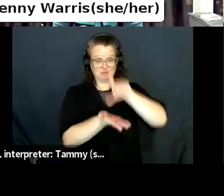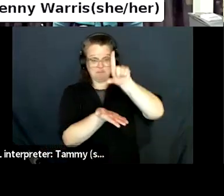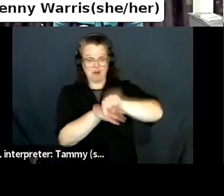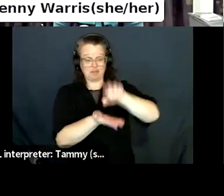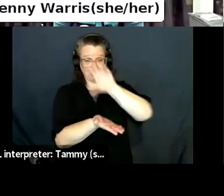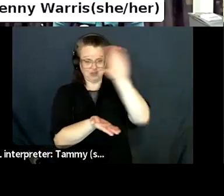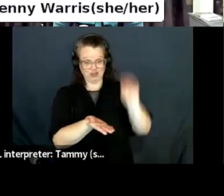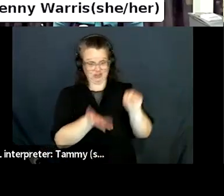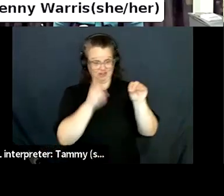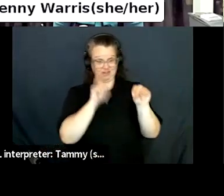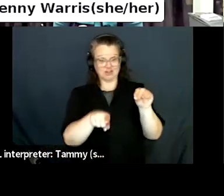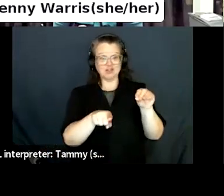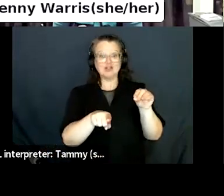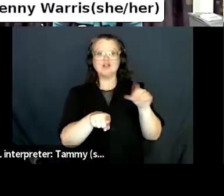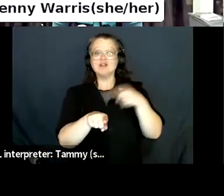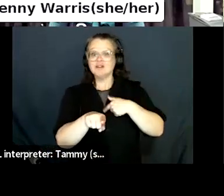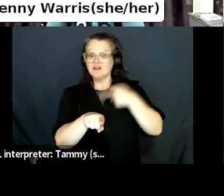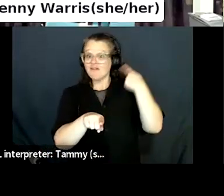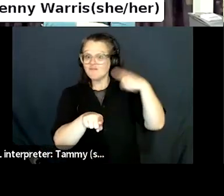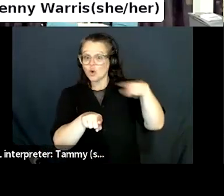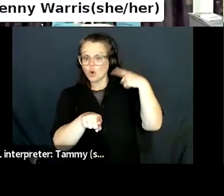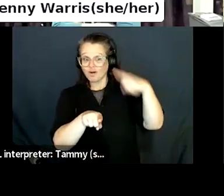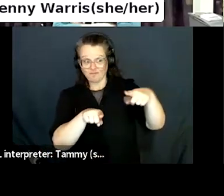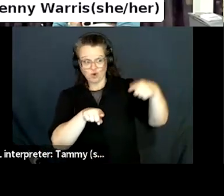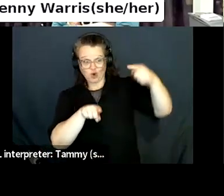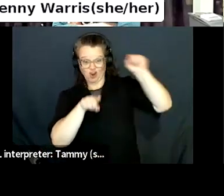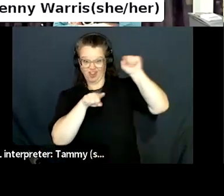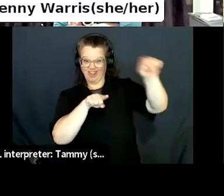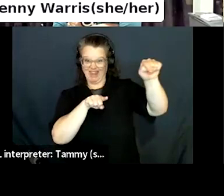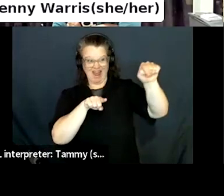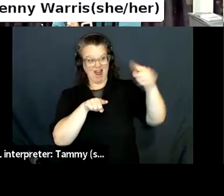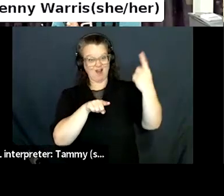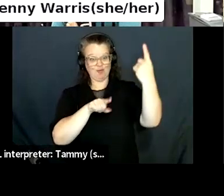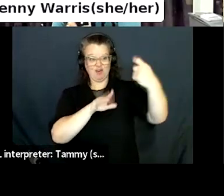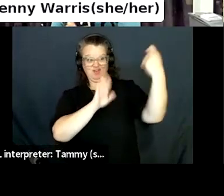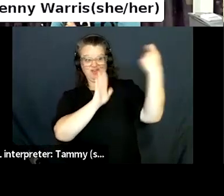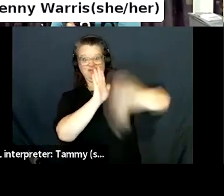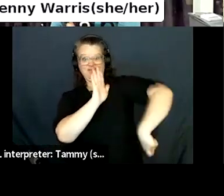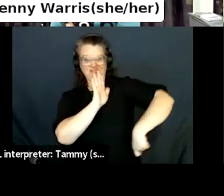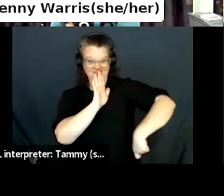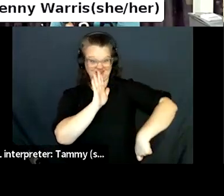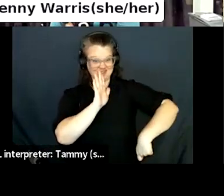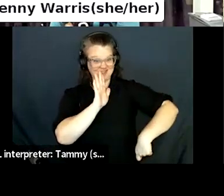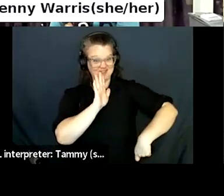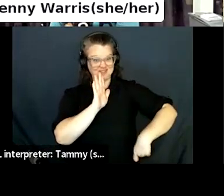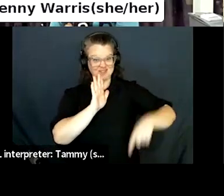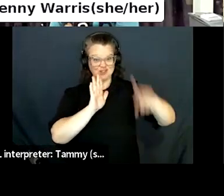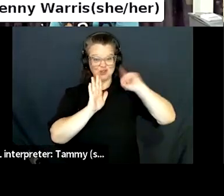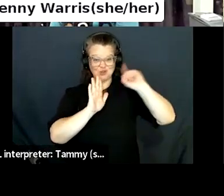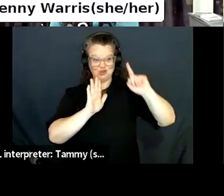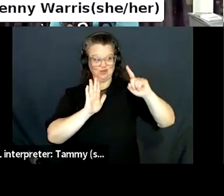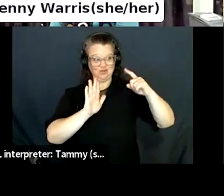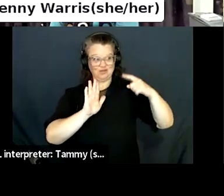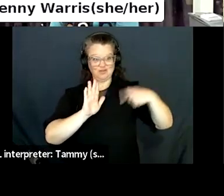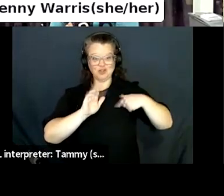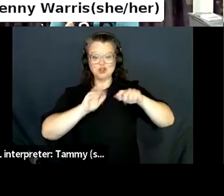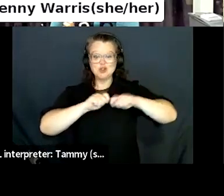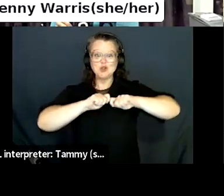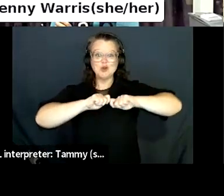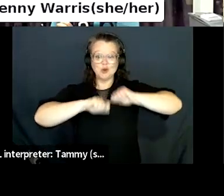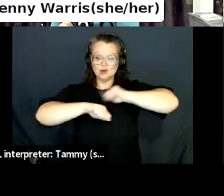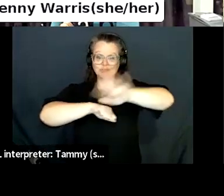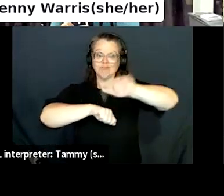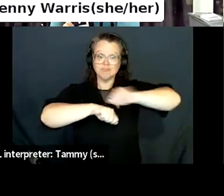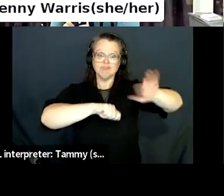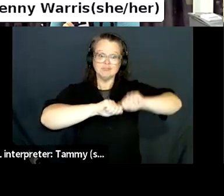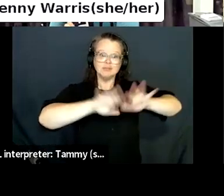you as a publisher to hold your books and supposedly streamline this process is astronomical for them to